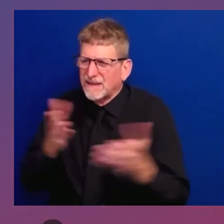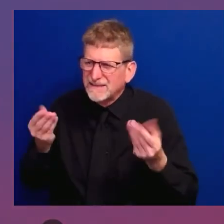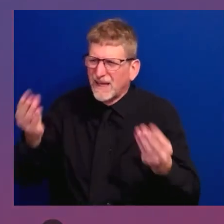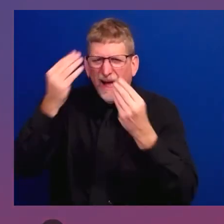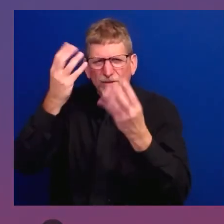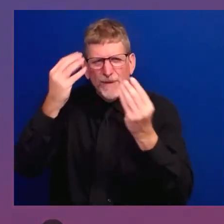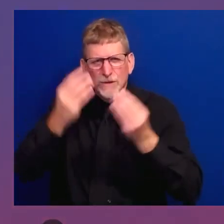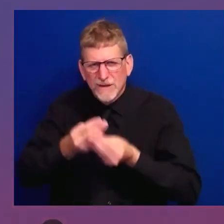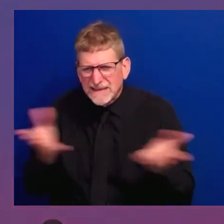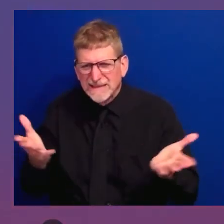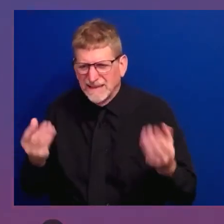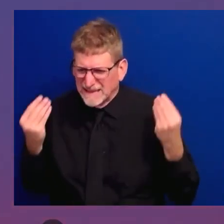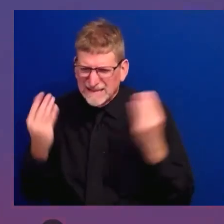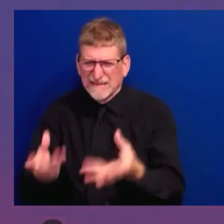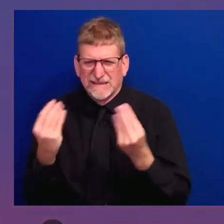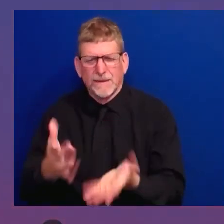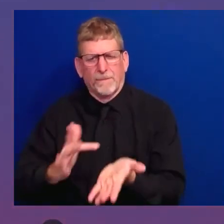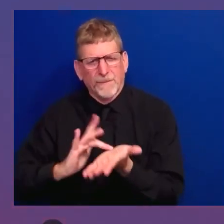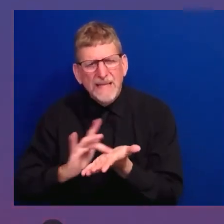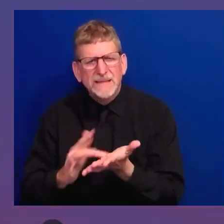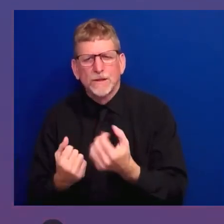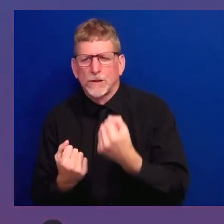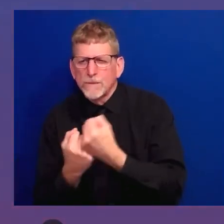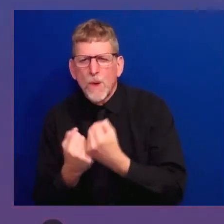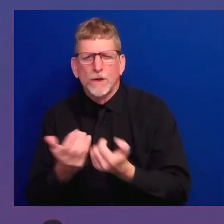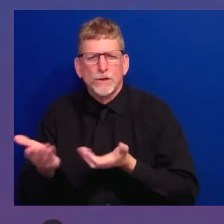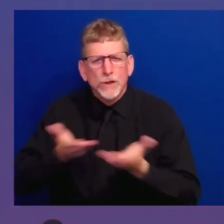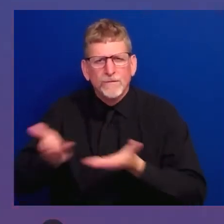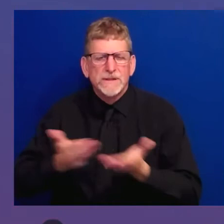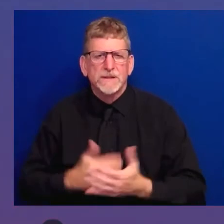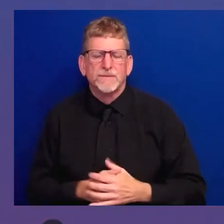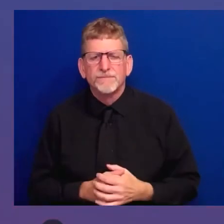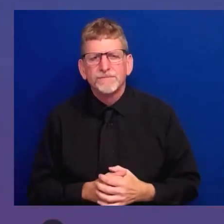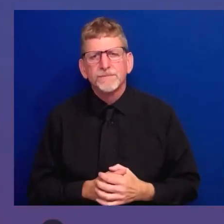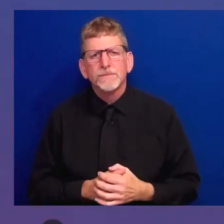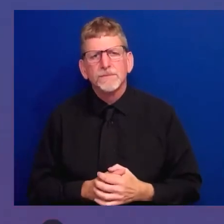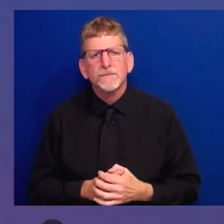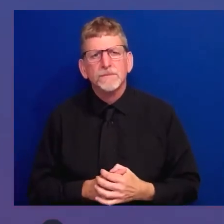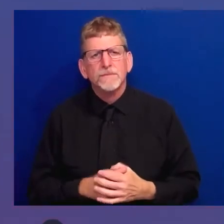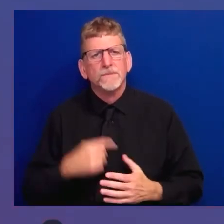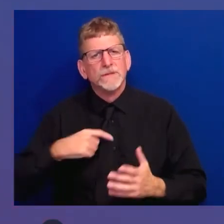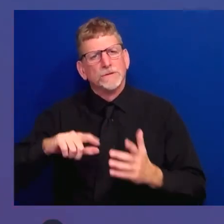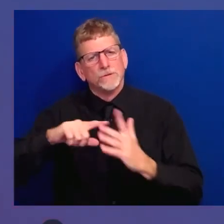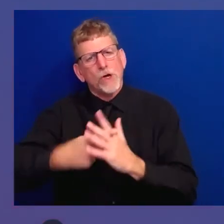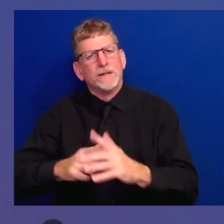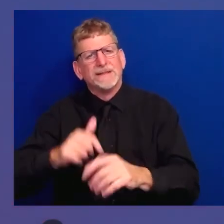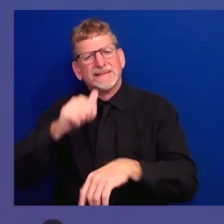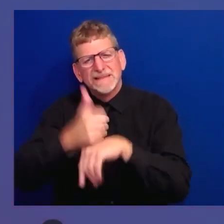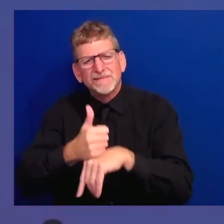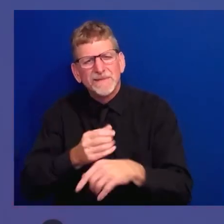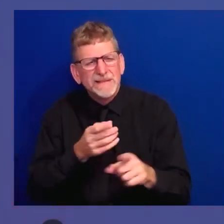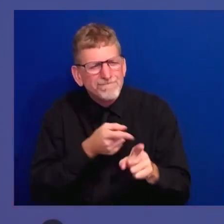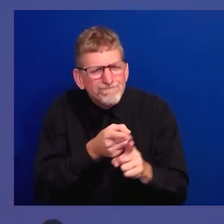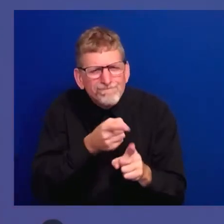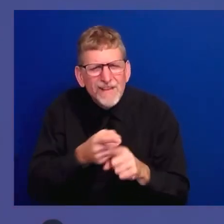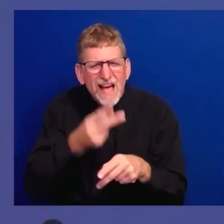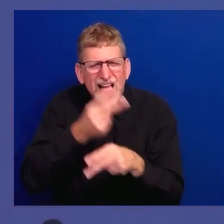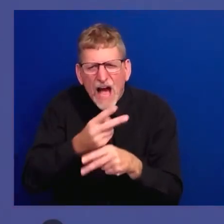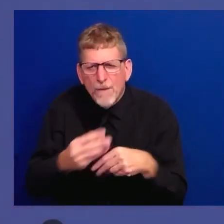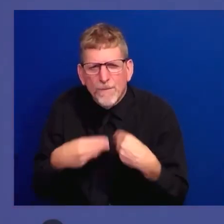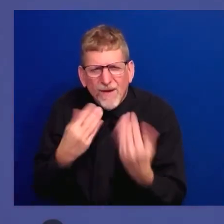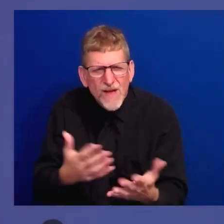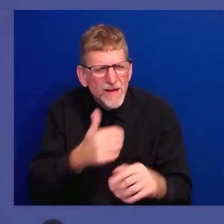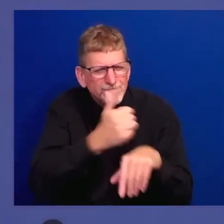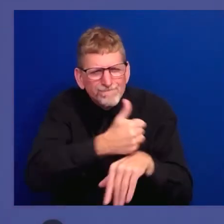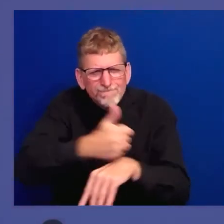special care — specialized care providers and call centers to help connect veterans with questions about exposure to